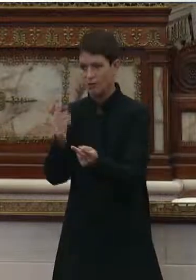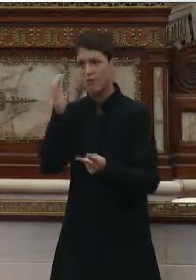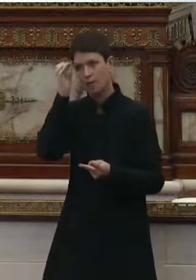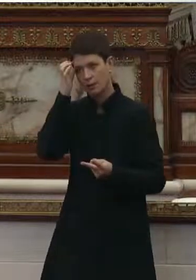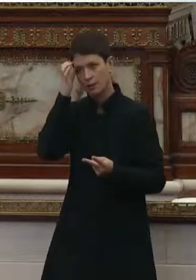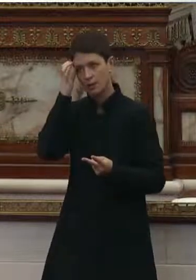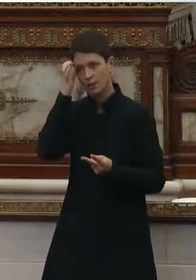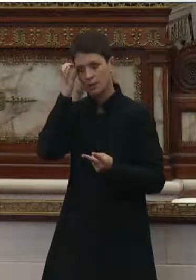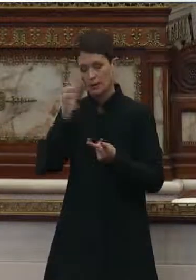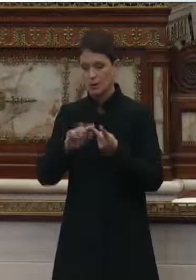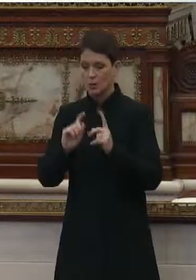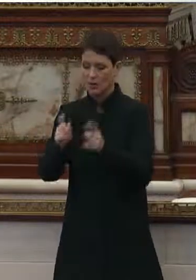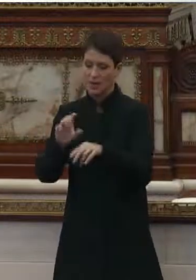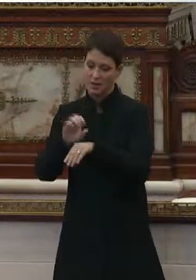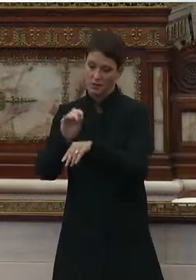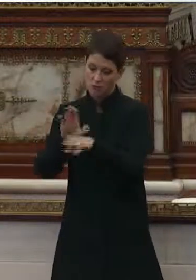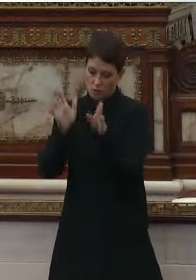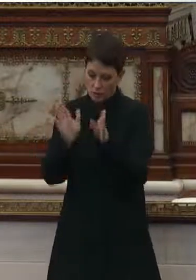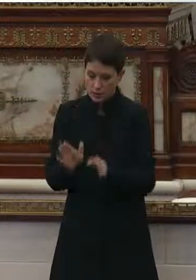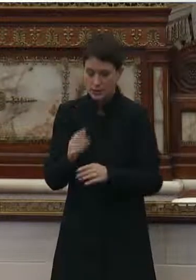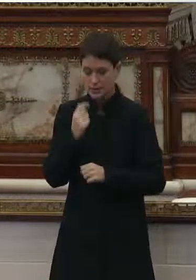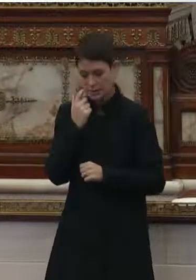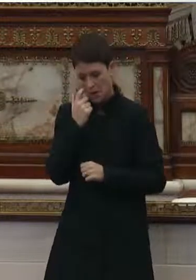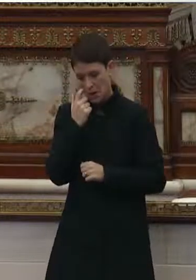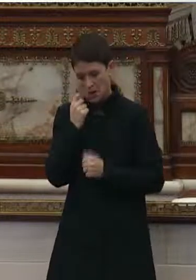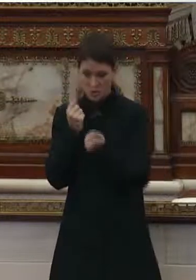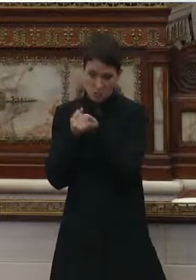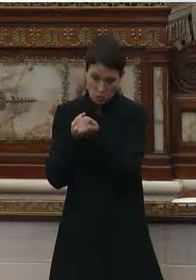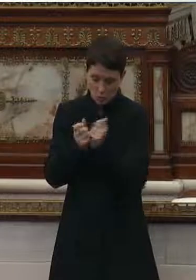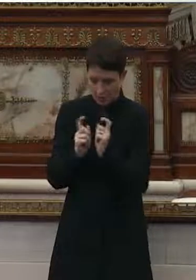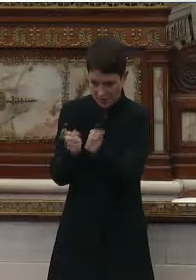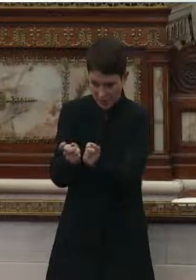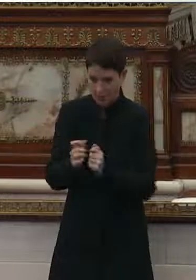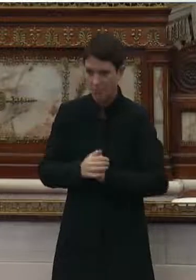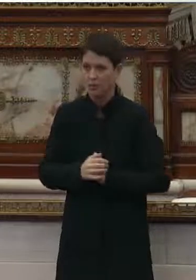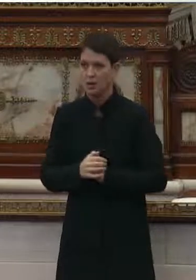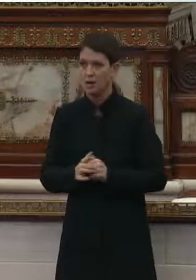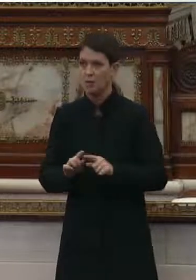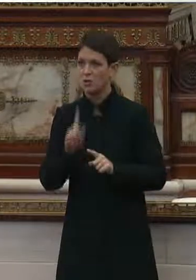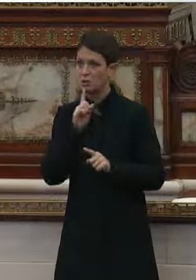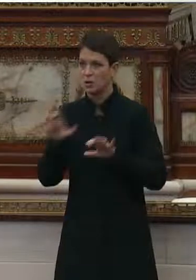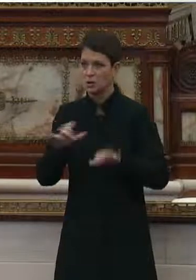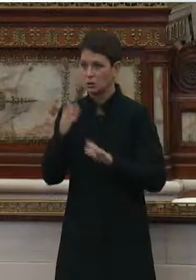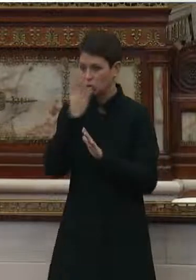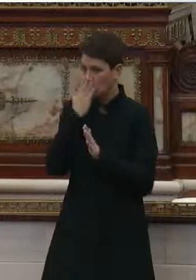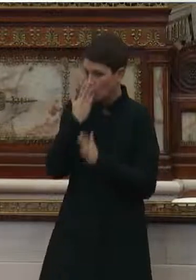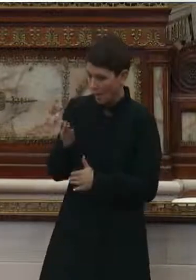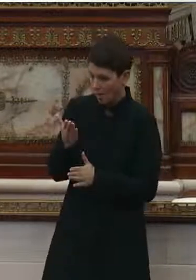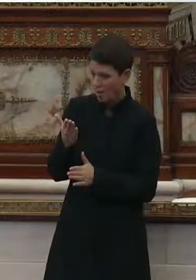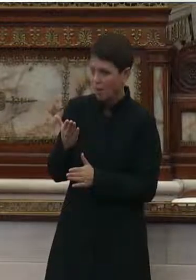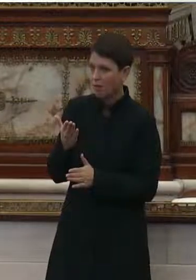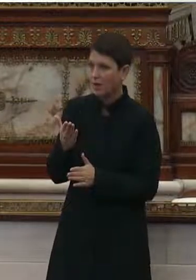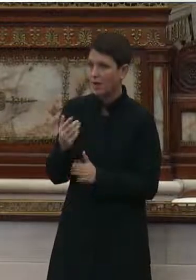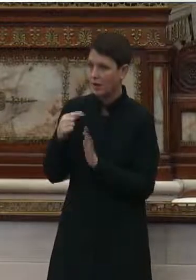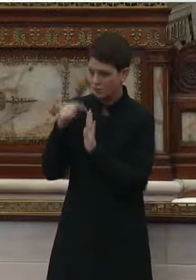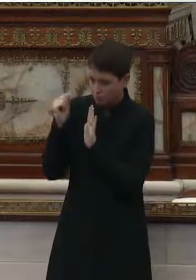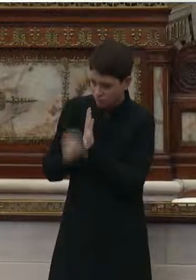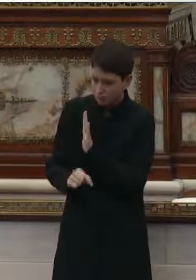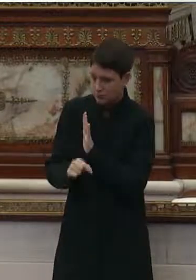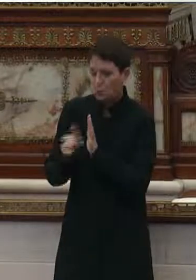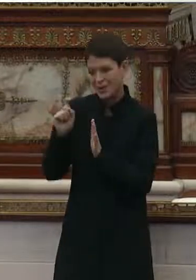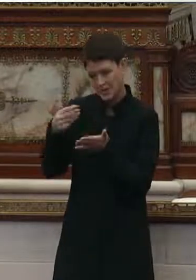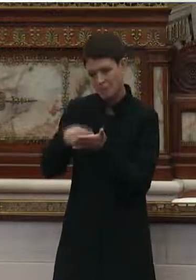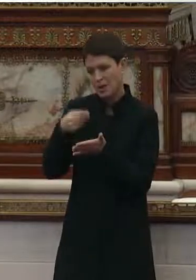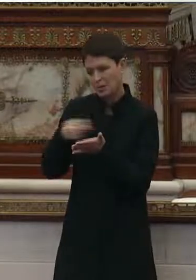consultants and support. But to really do this well, it takes funding.